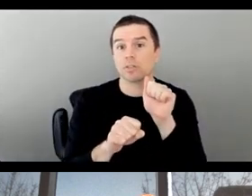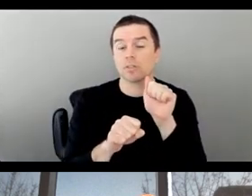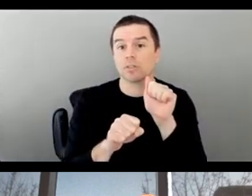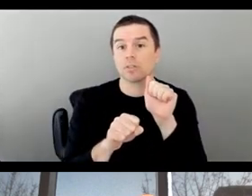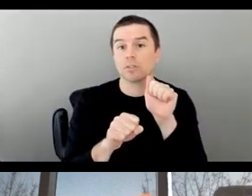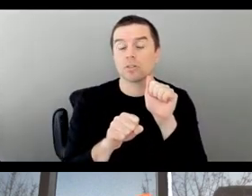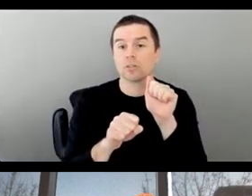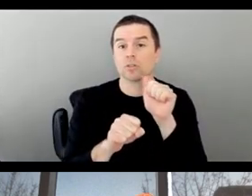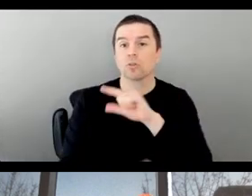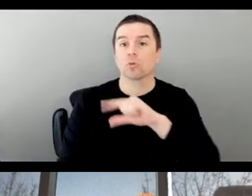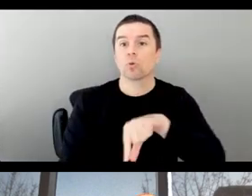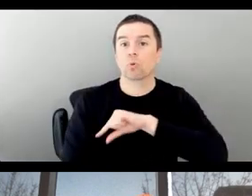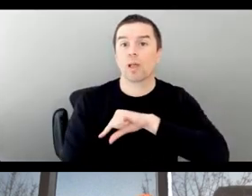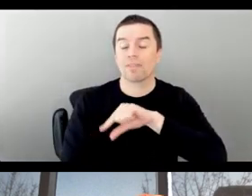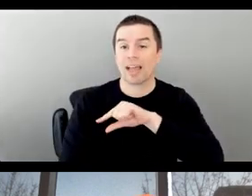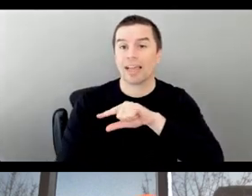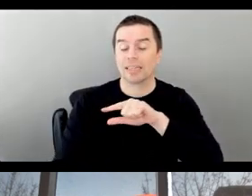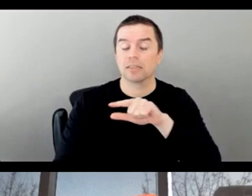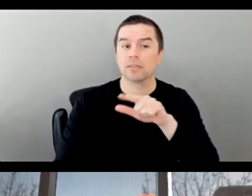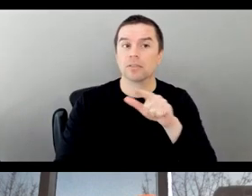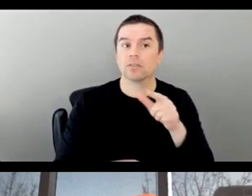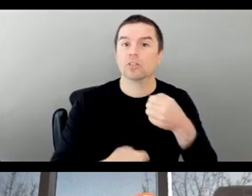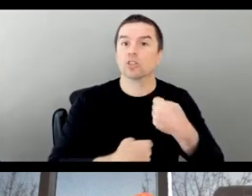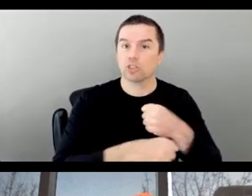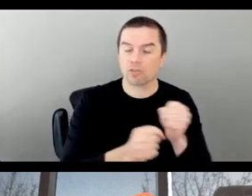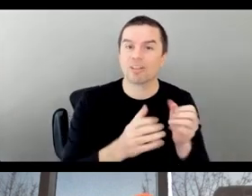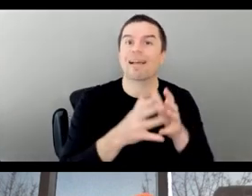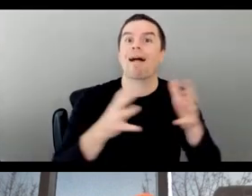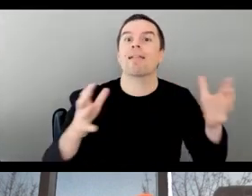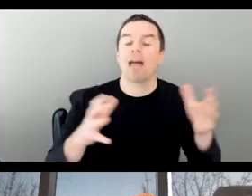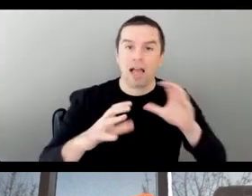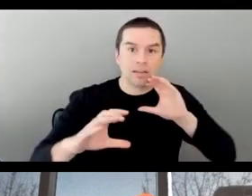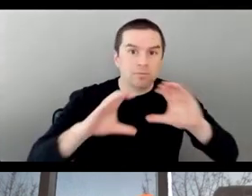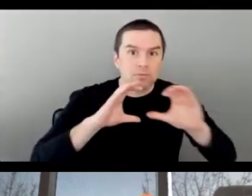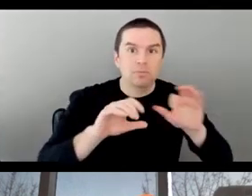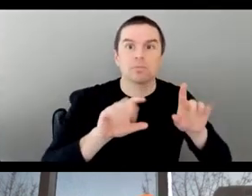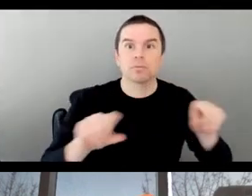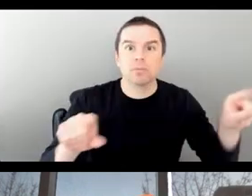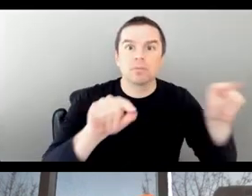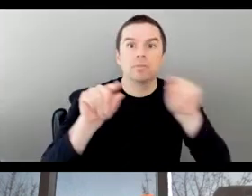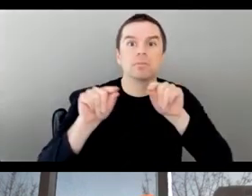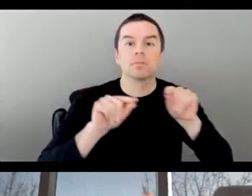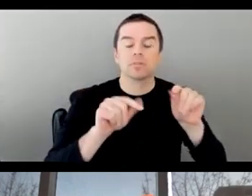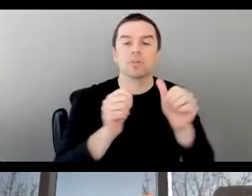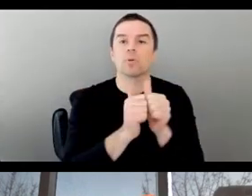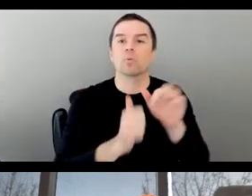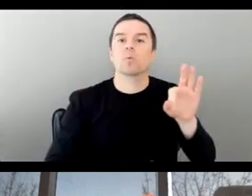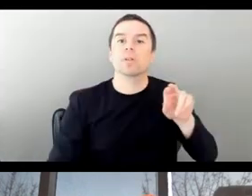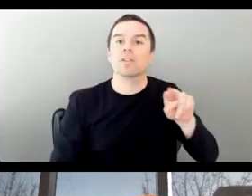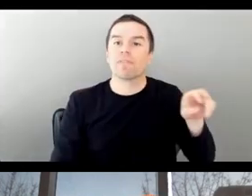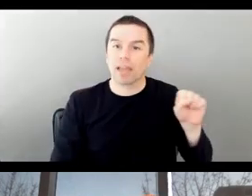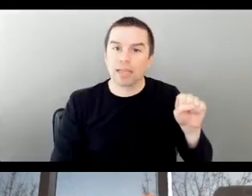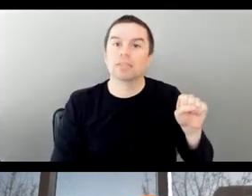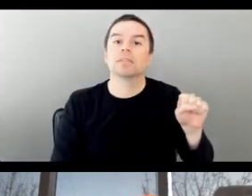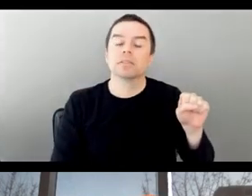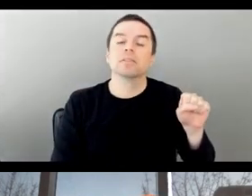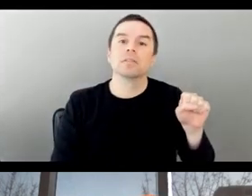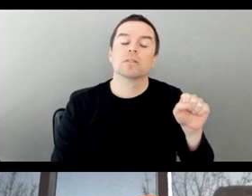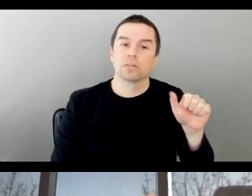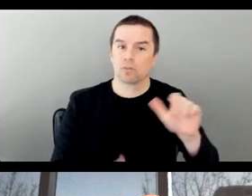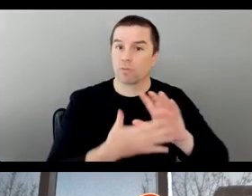generates a lot of chatter amongst the fans. And so, you know, the videos and the